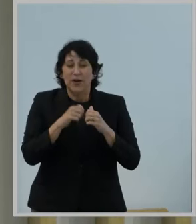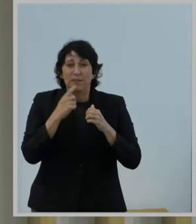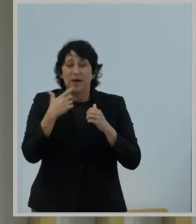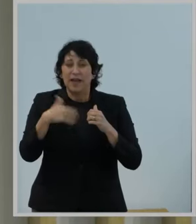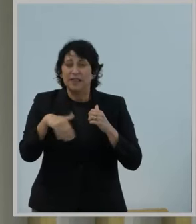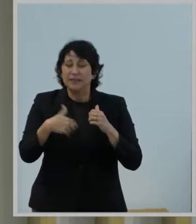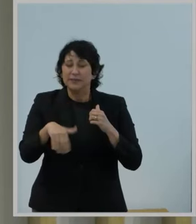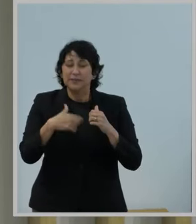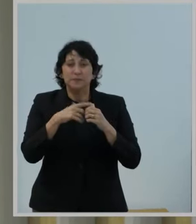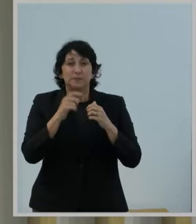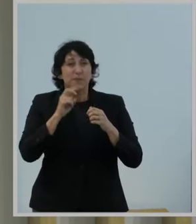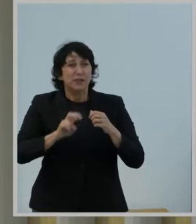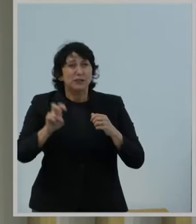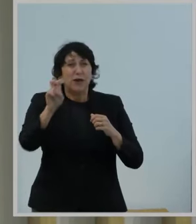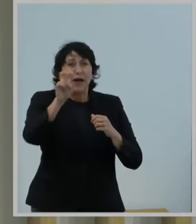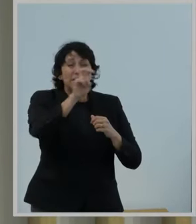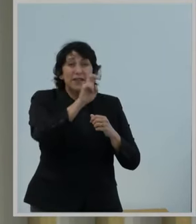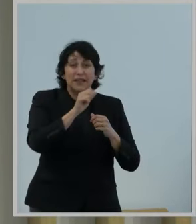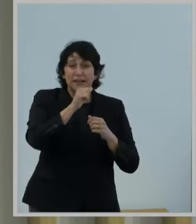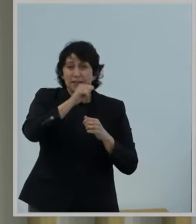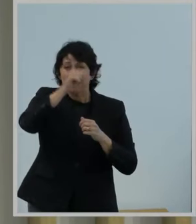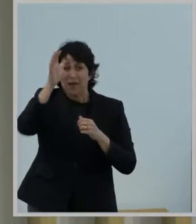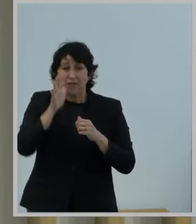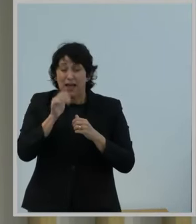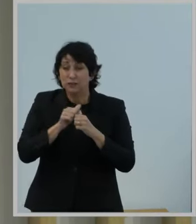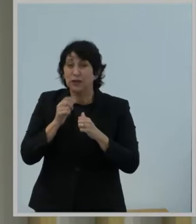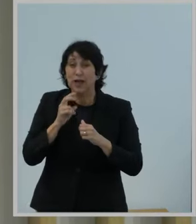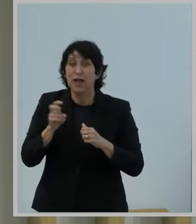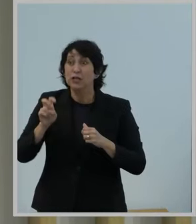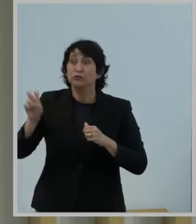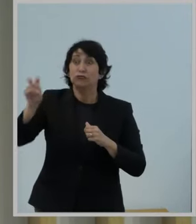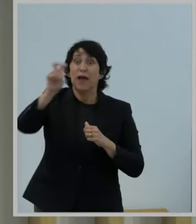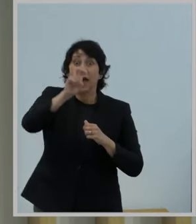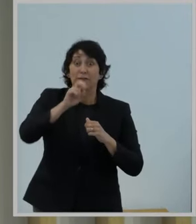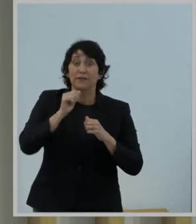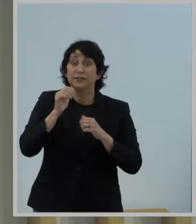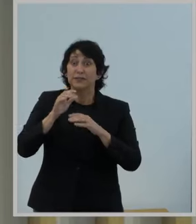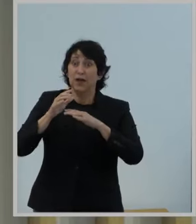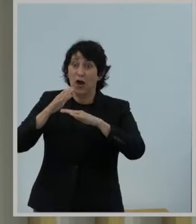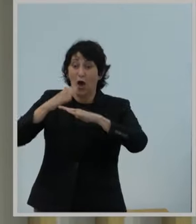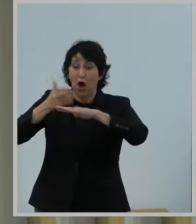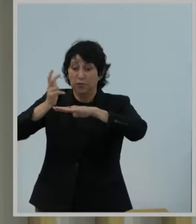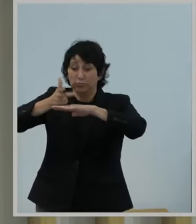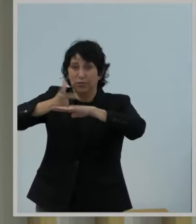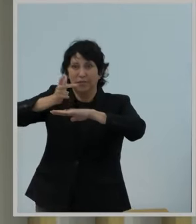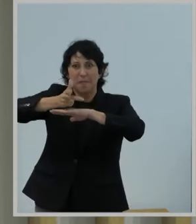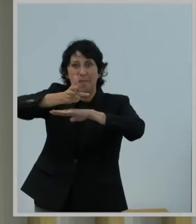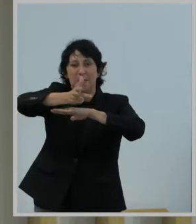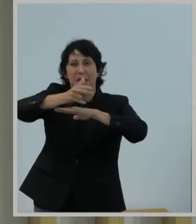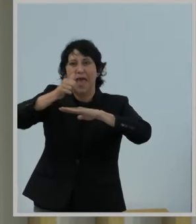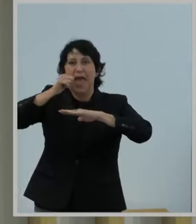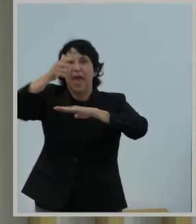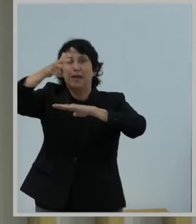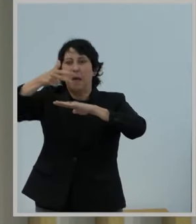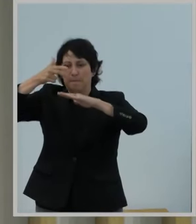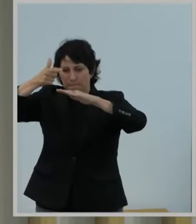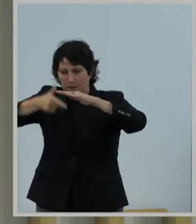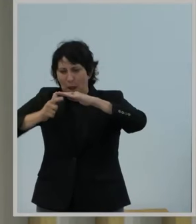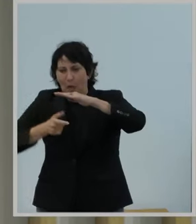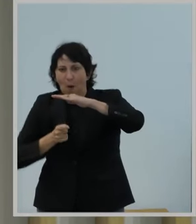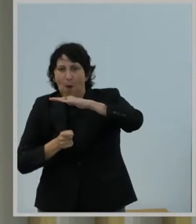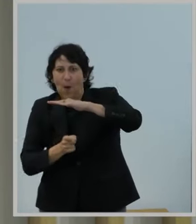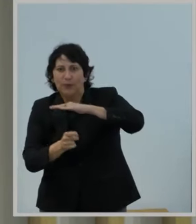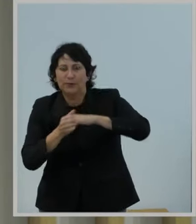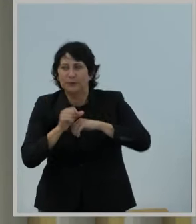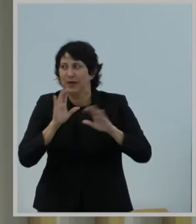traveling off-road both above and below the Arctic Circle. I'm going to spare you my stories, including the